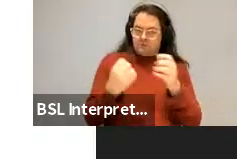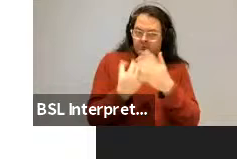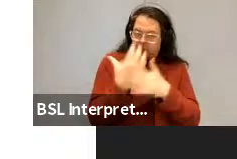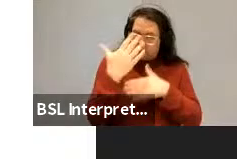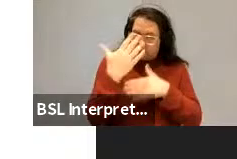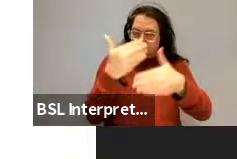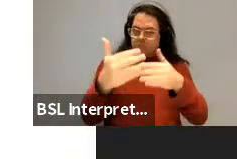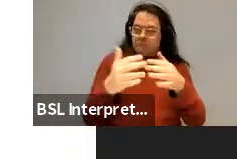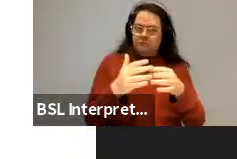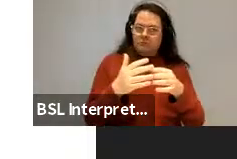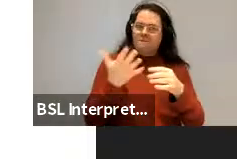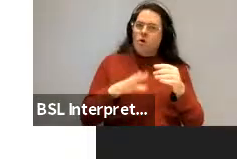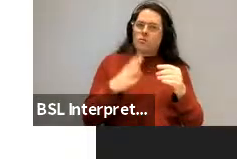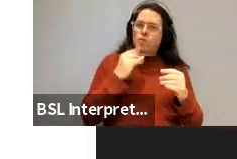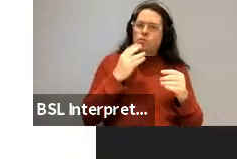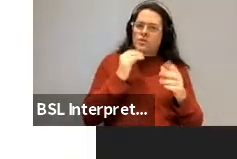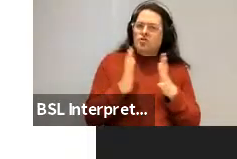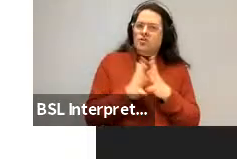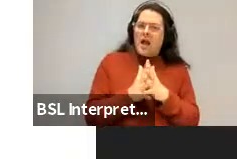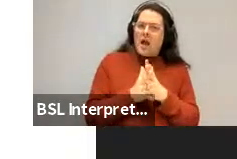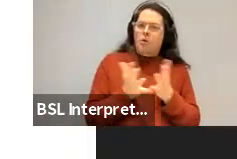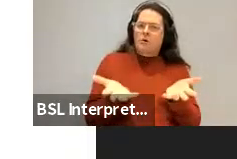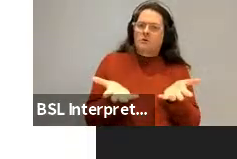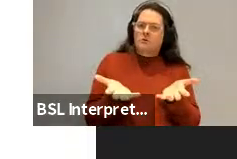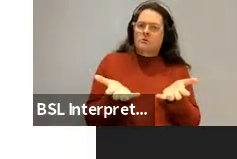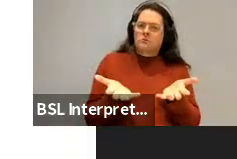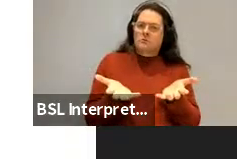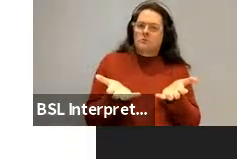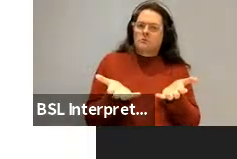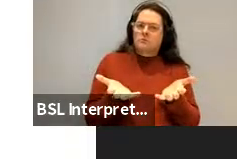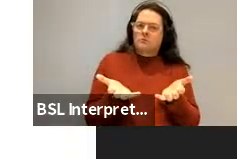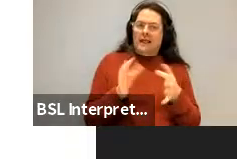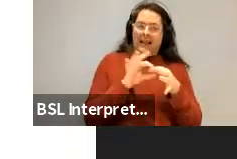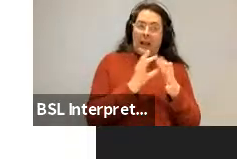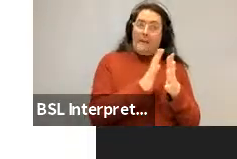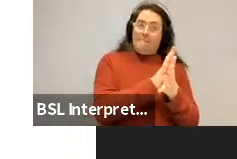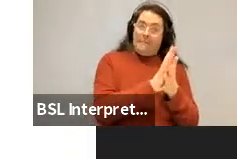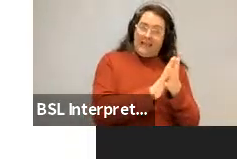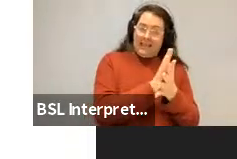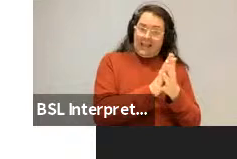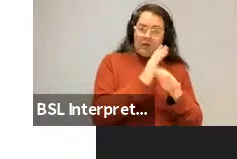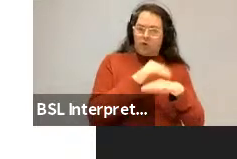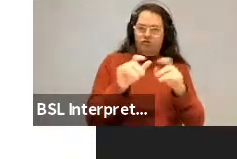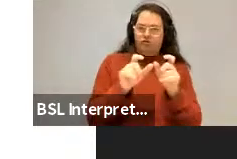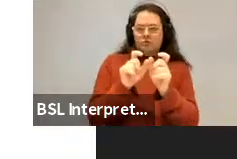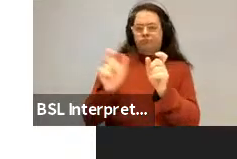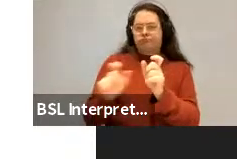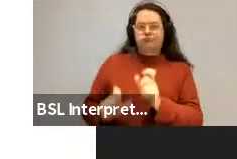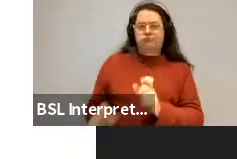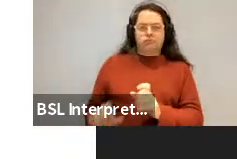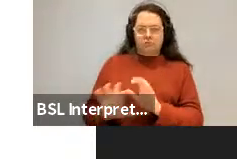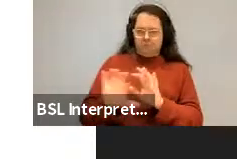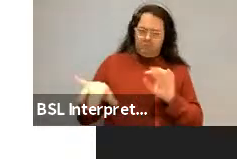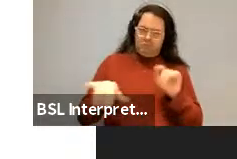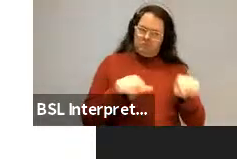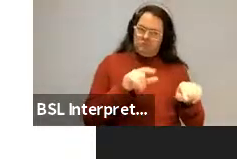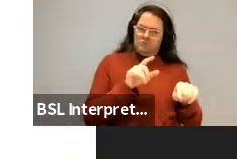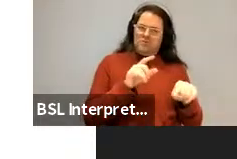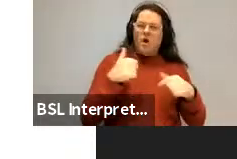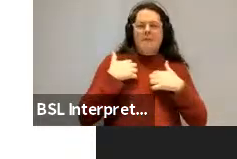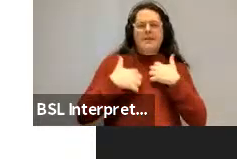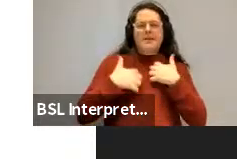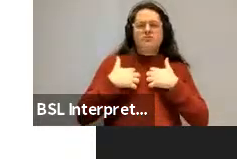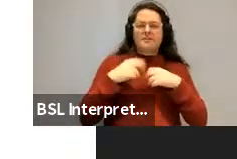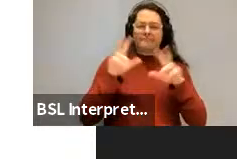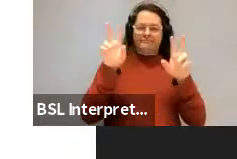usage-based theory of language, you know, based on meaning and not just forms. And so I'm going to look at islands, so-called island